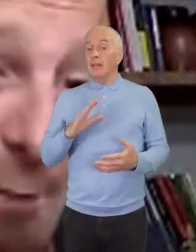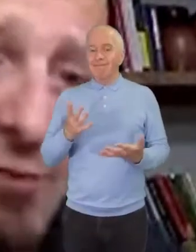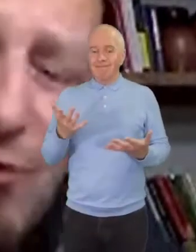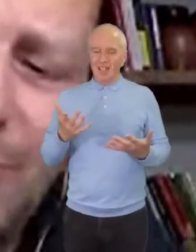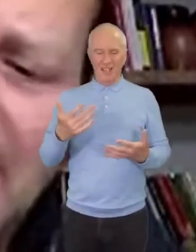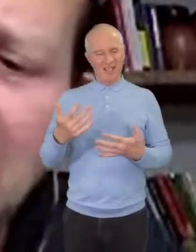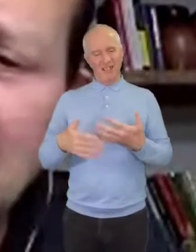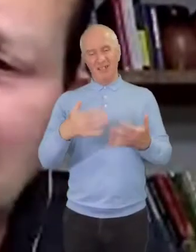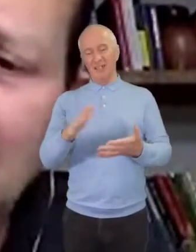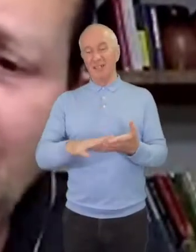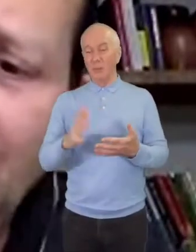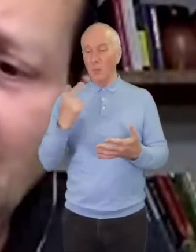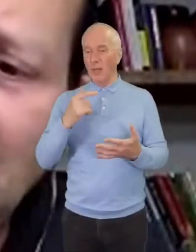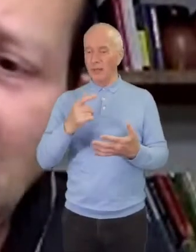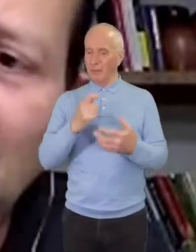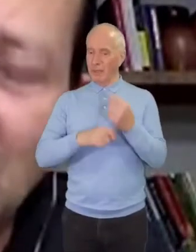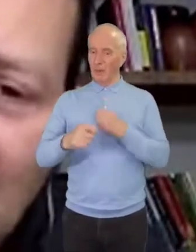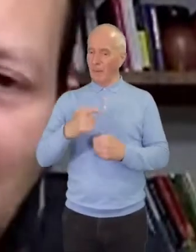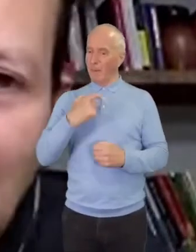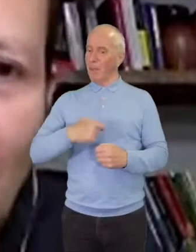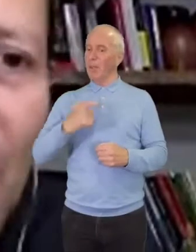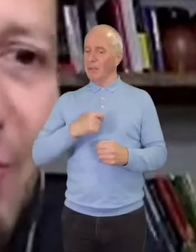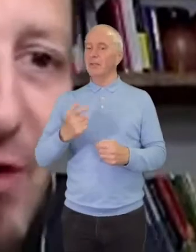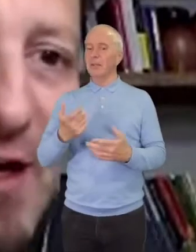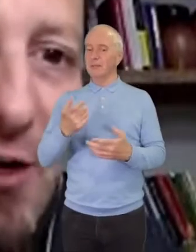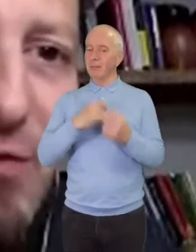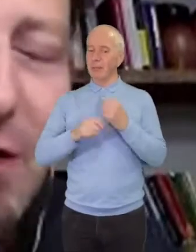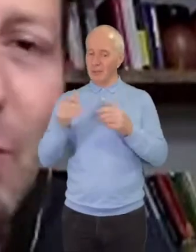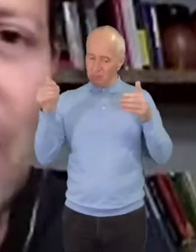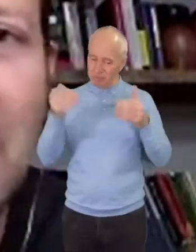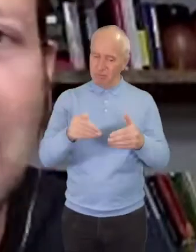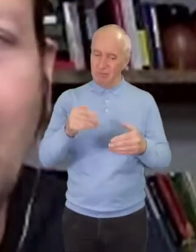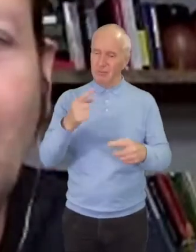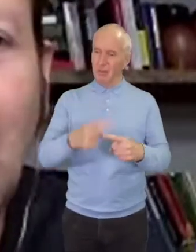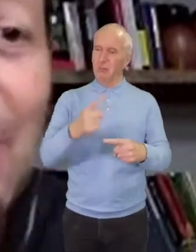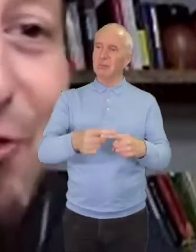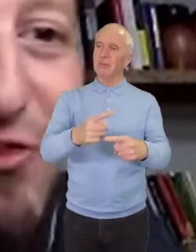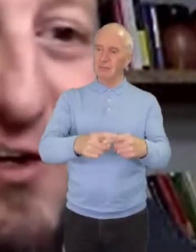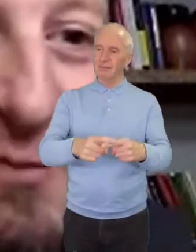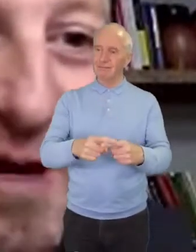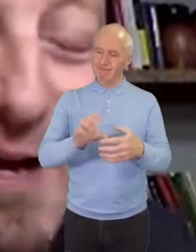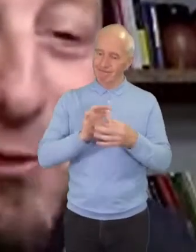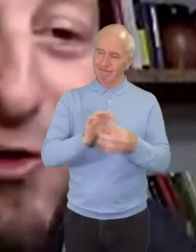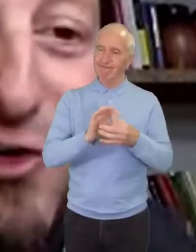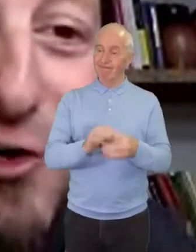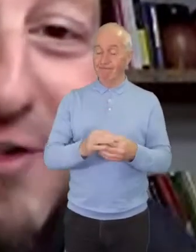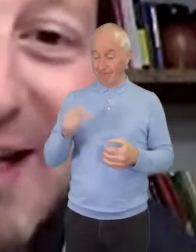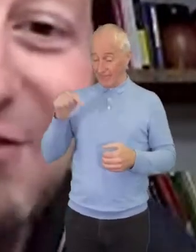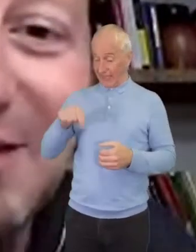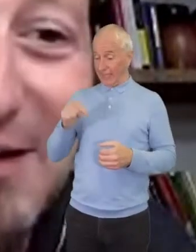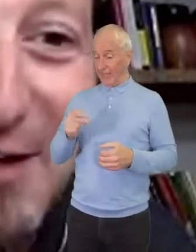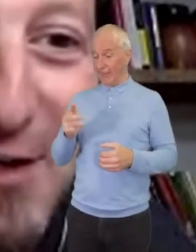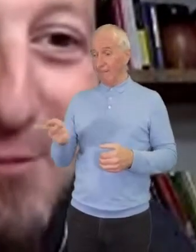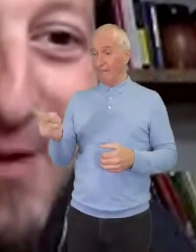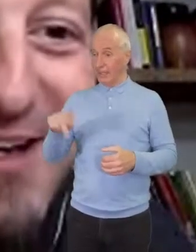And what happened for me is living in North Philadelphia, where we live. Interestingly, my neighborhood's called Kensington, but